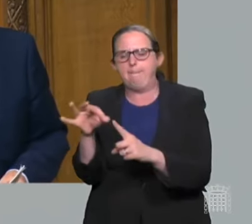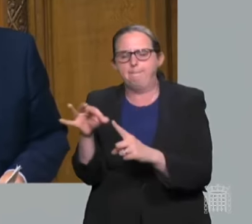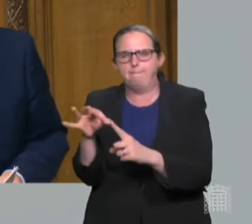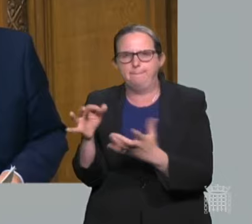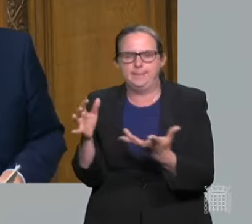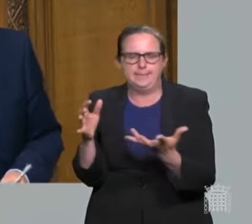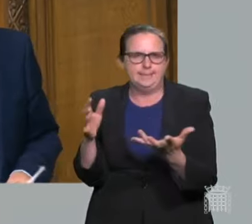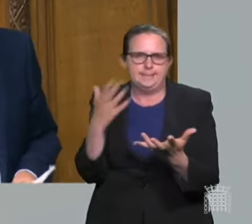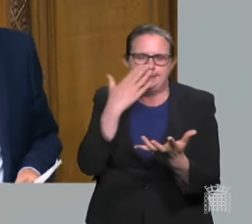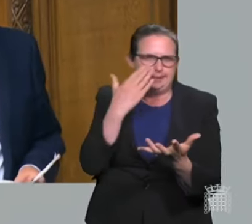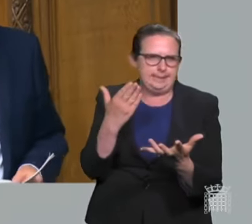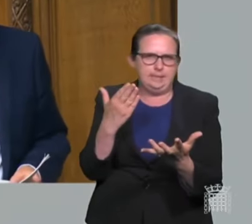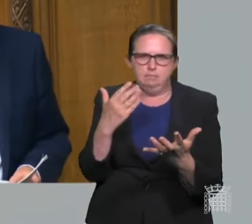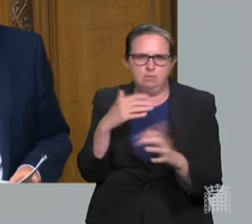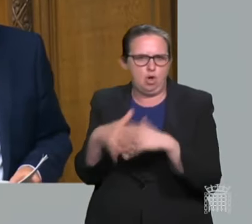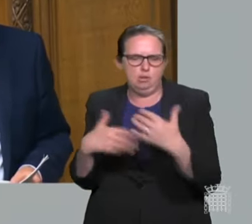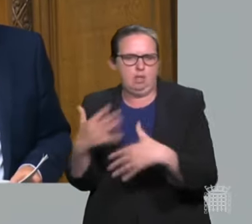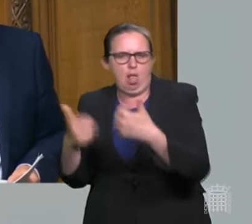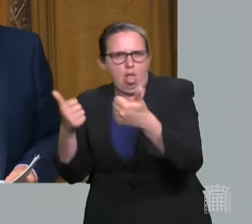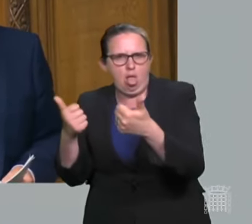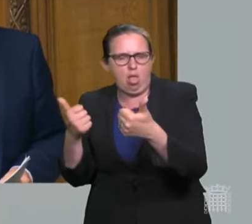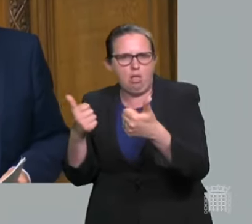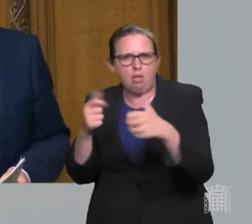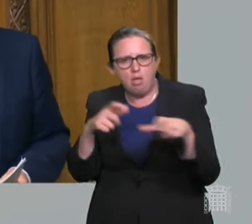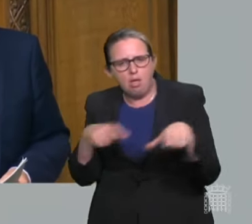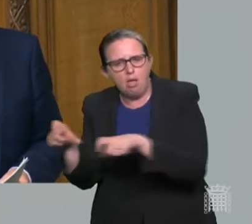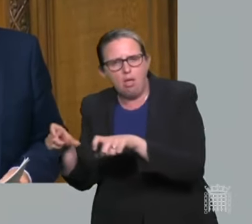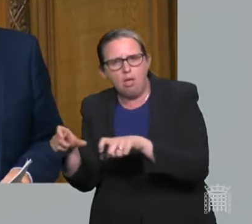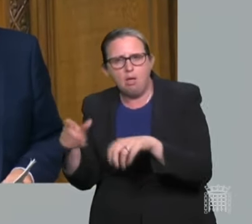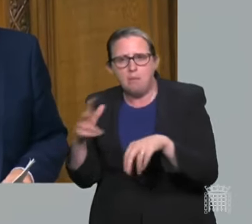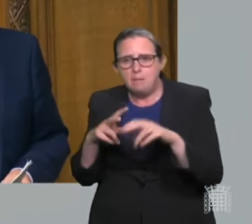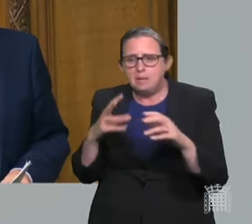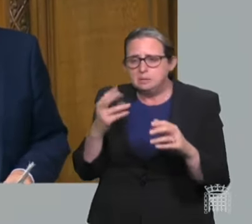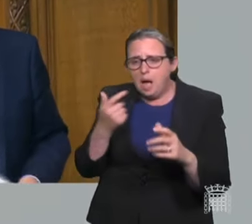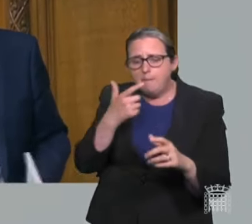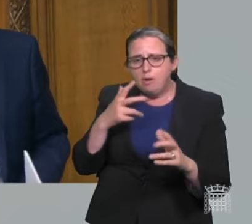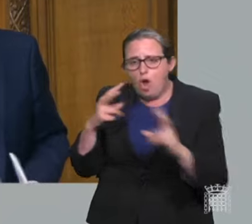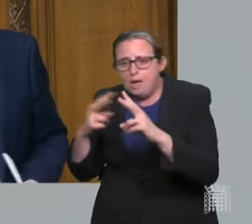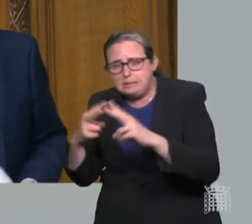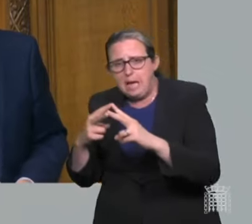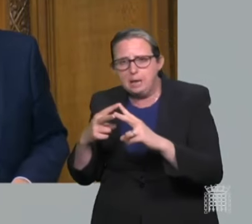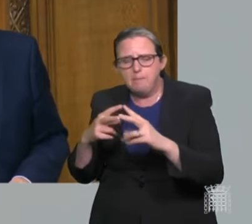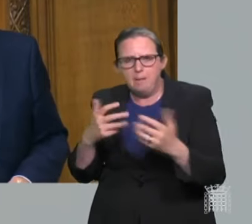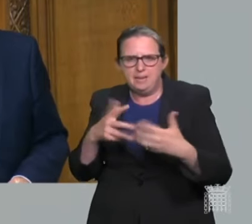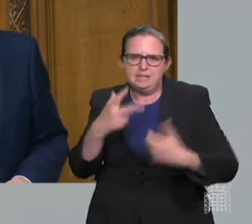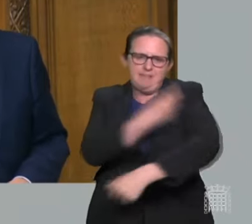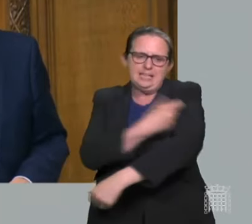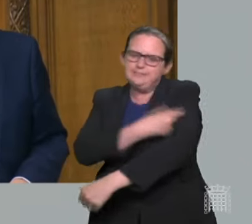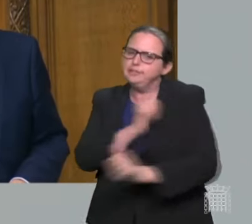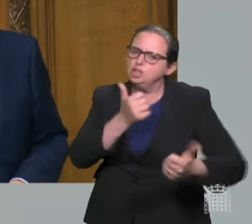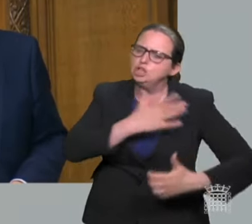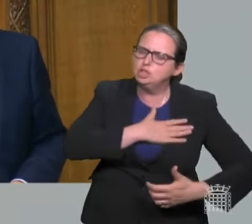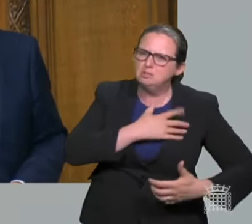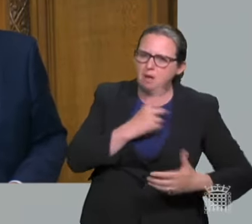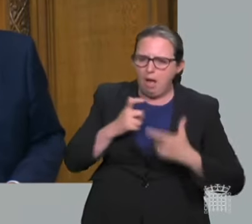with contacts of contacts, even if double vaccinated, forced into isolation for ten days at a time, with all the knock-on effects that that